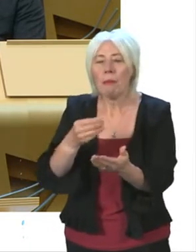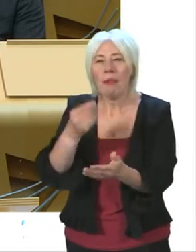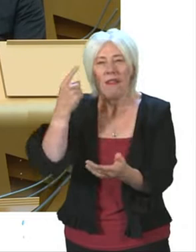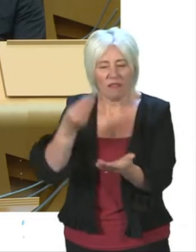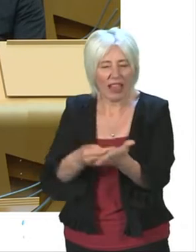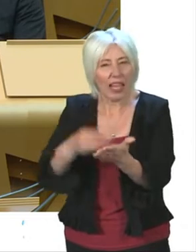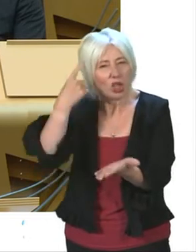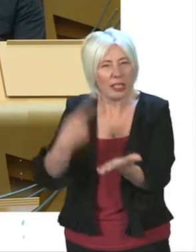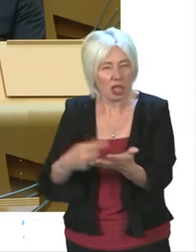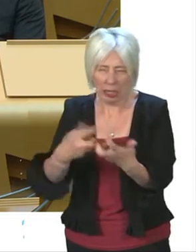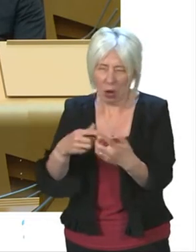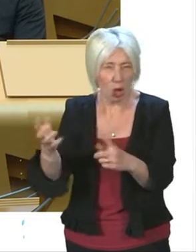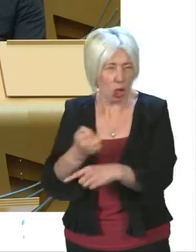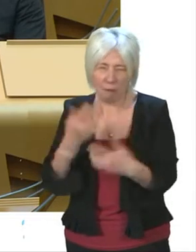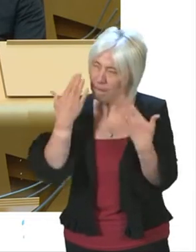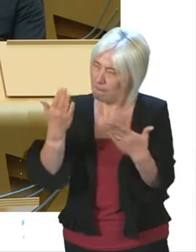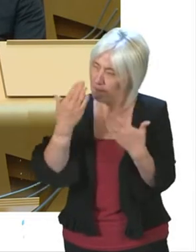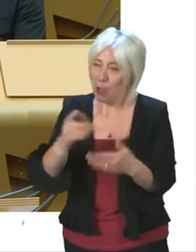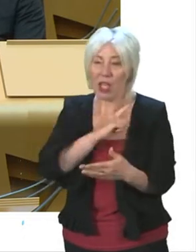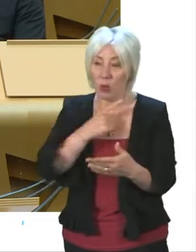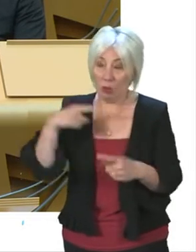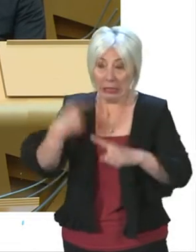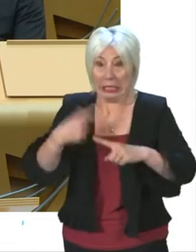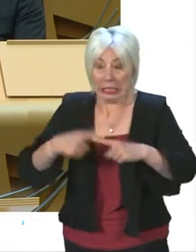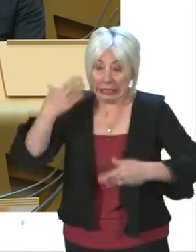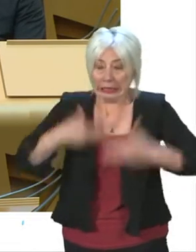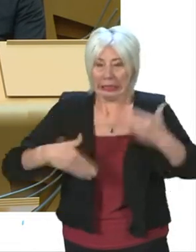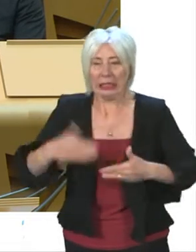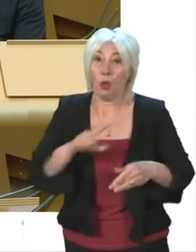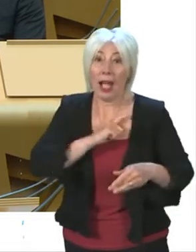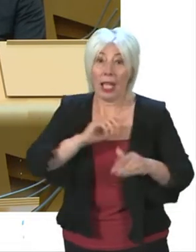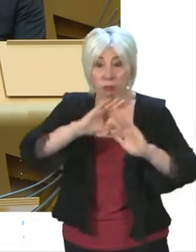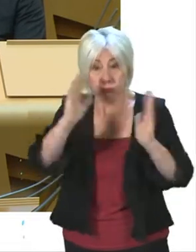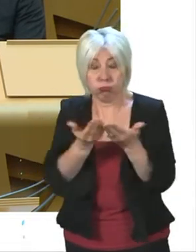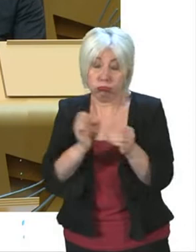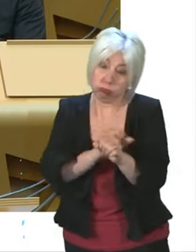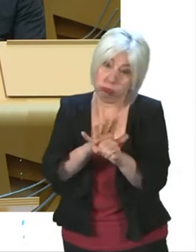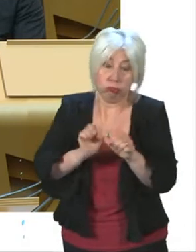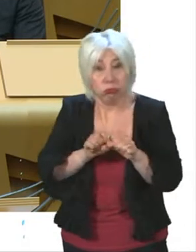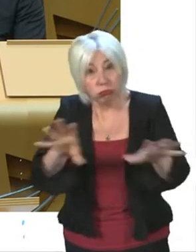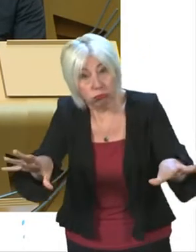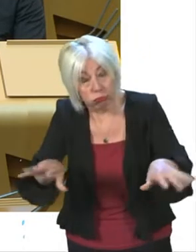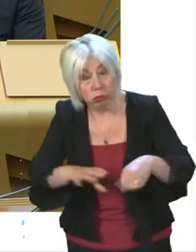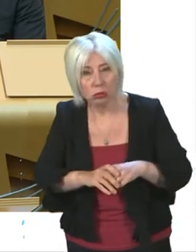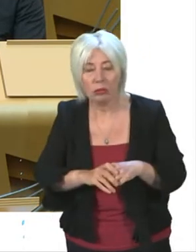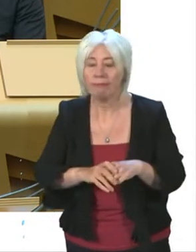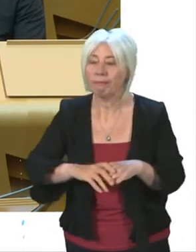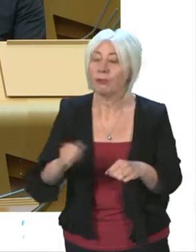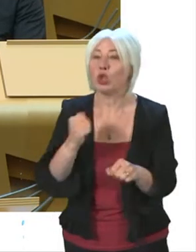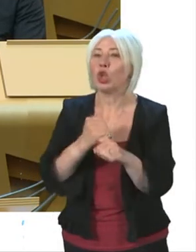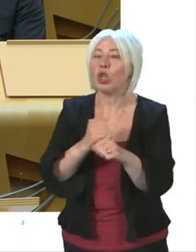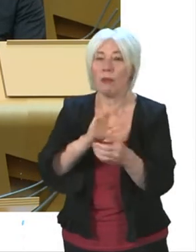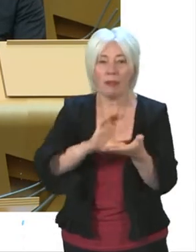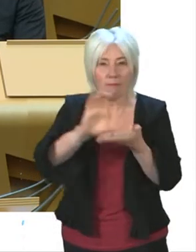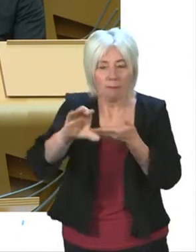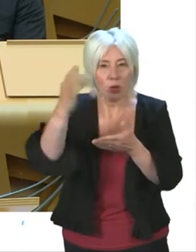were reached, but that's because we were acting quickly because it was a global pandemic. Thirdly, the Scottish Government directed a large proportion of